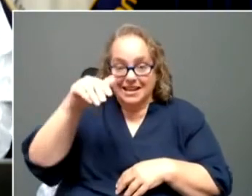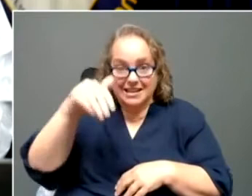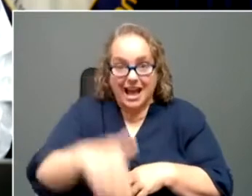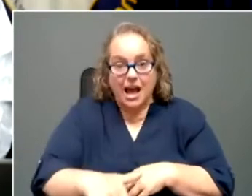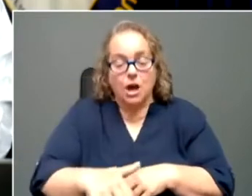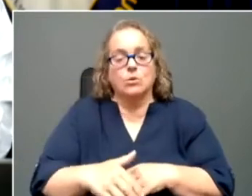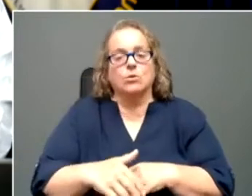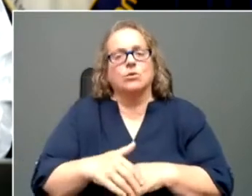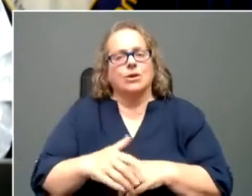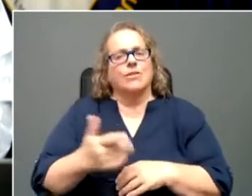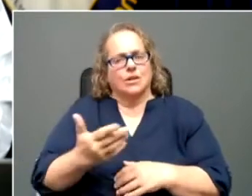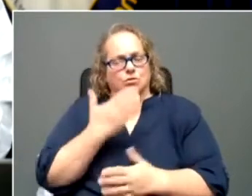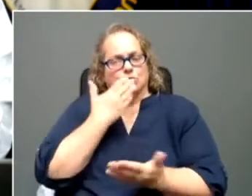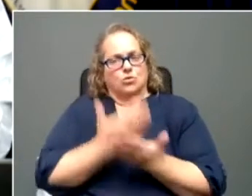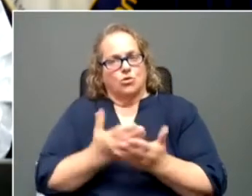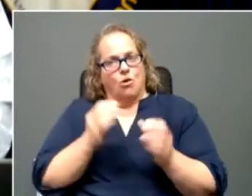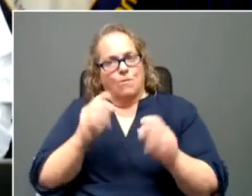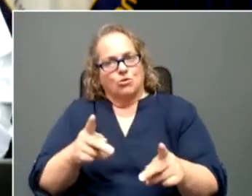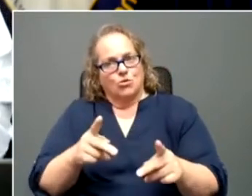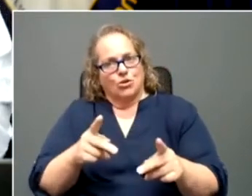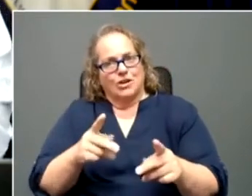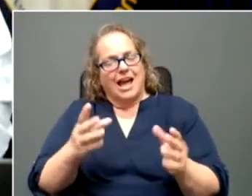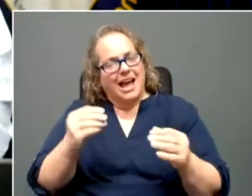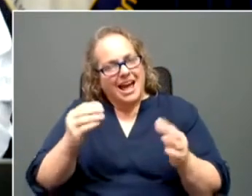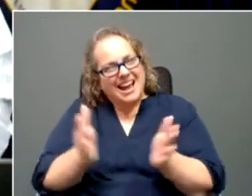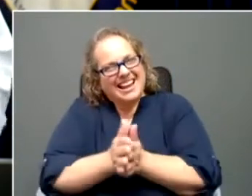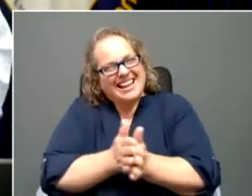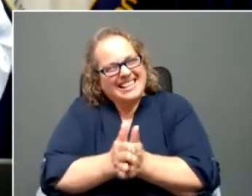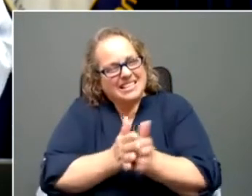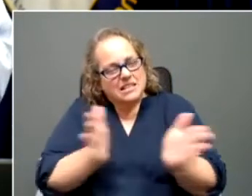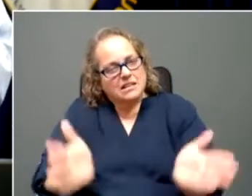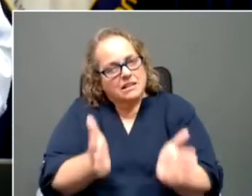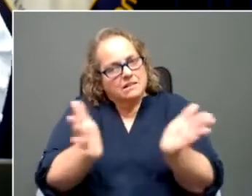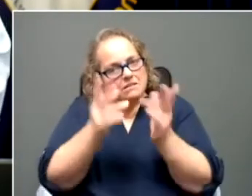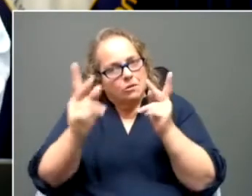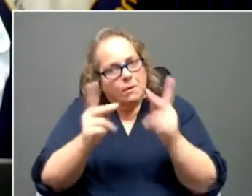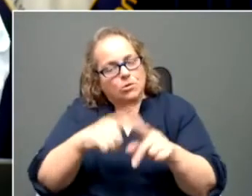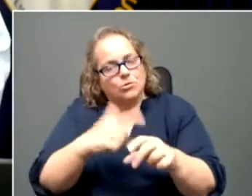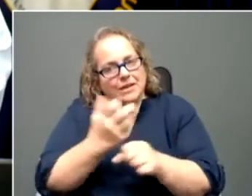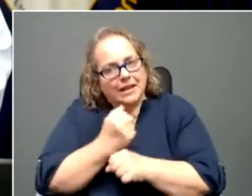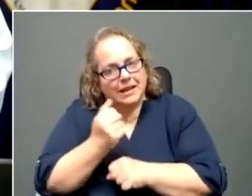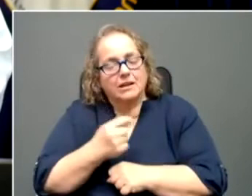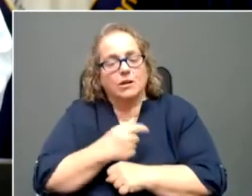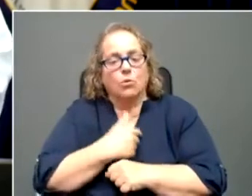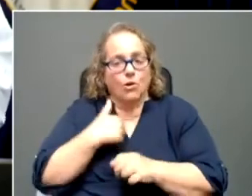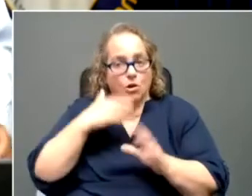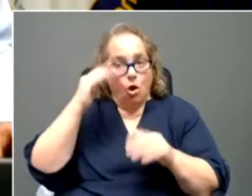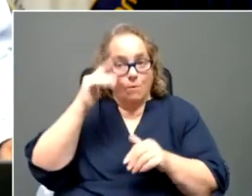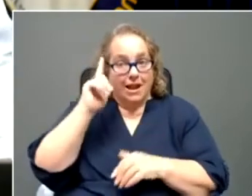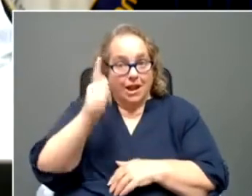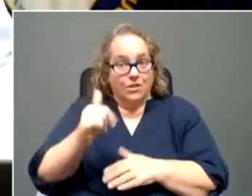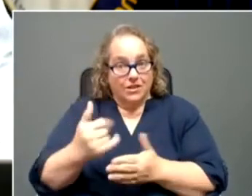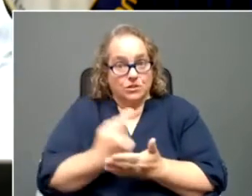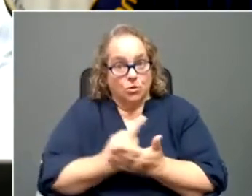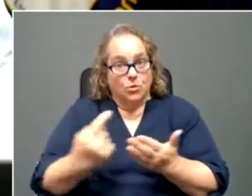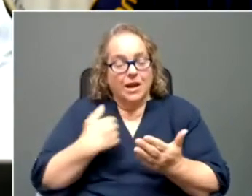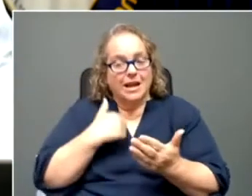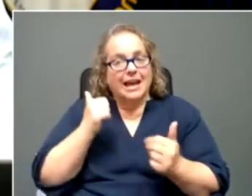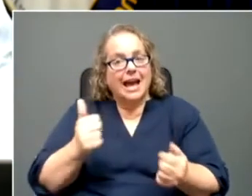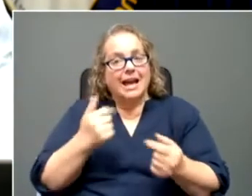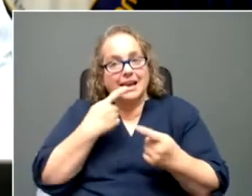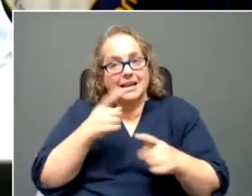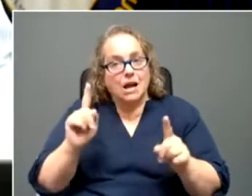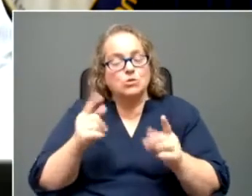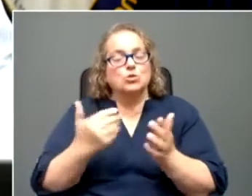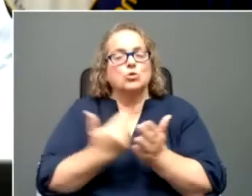These are opportunities and incentives that we want to keep up. And like I said, we hope later this week we're going to be able to announce, um, some new